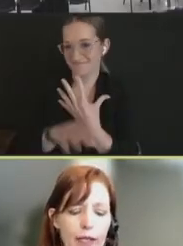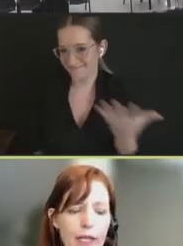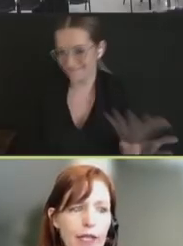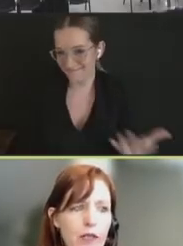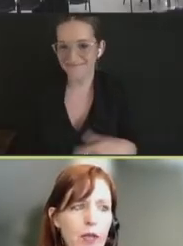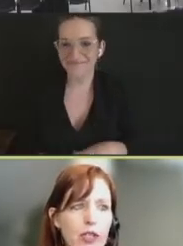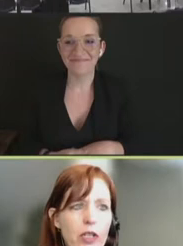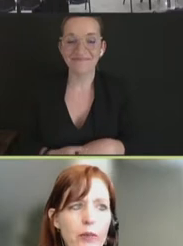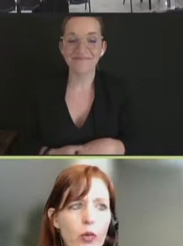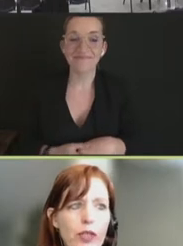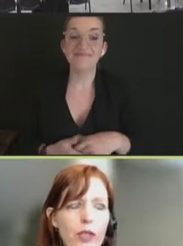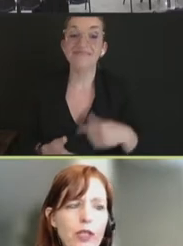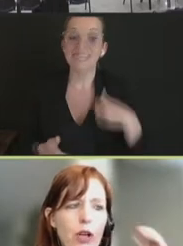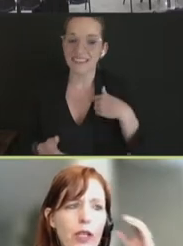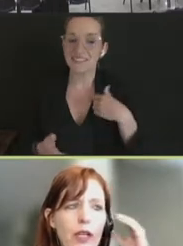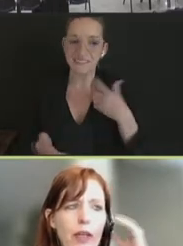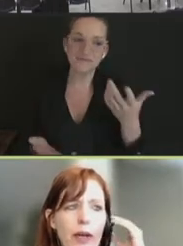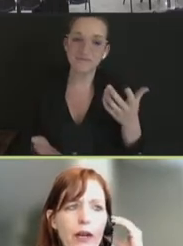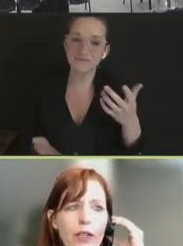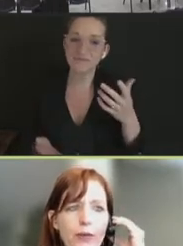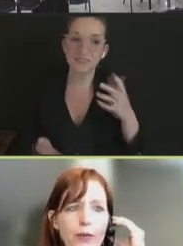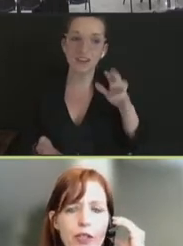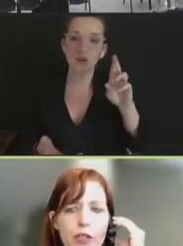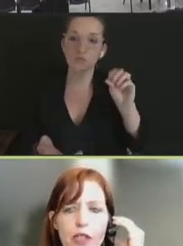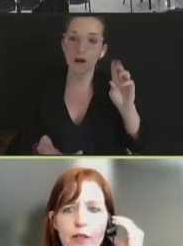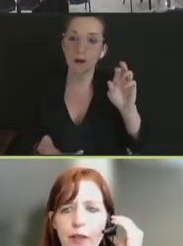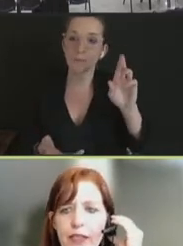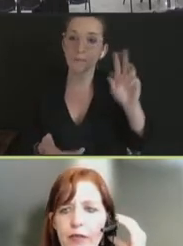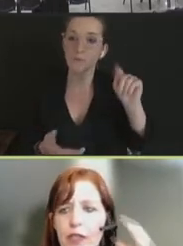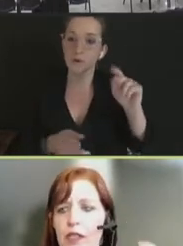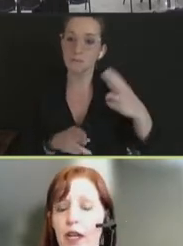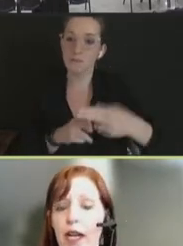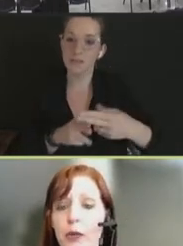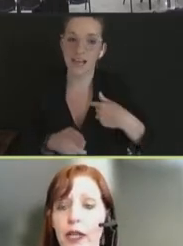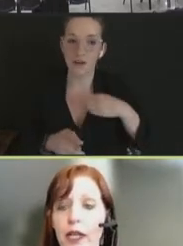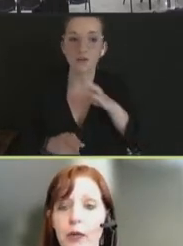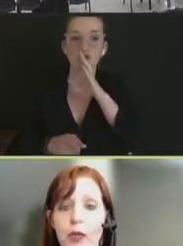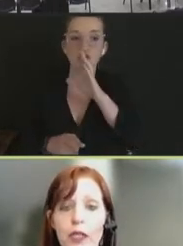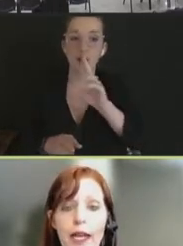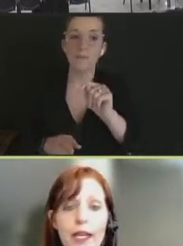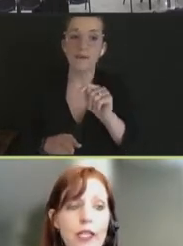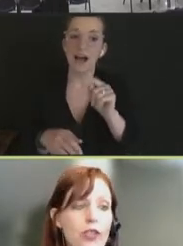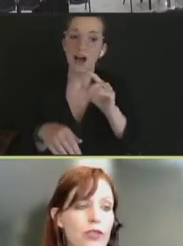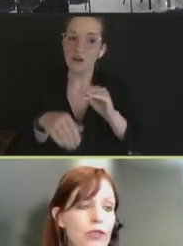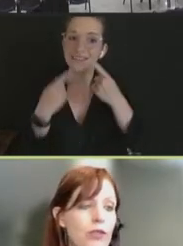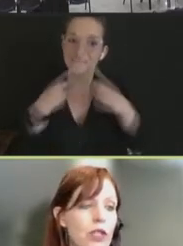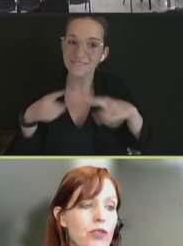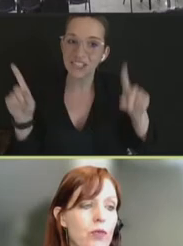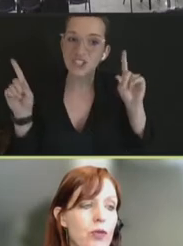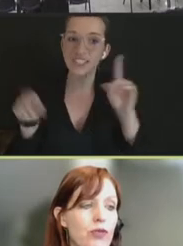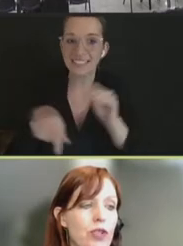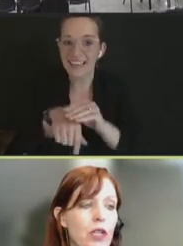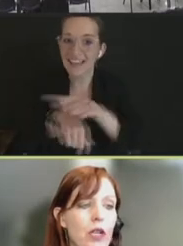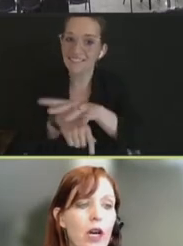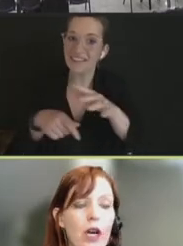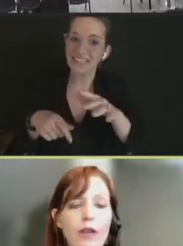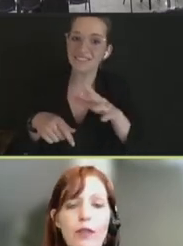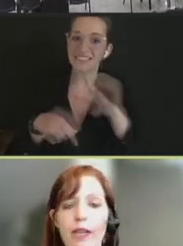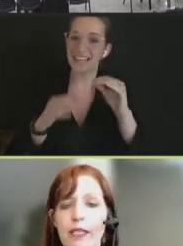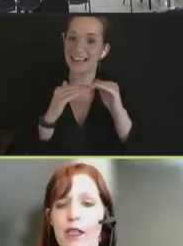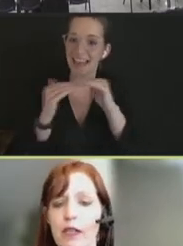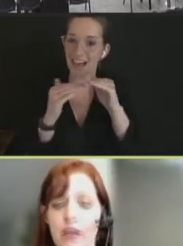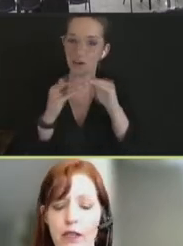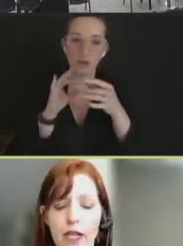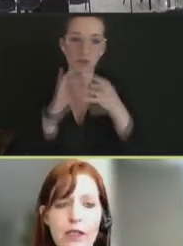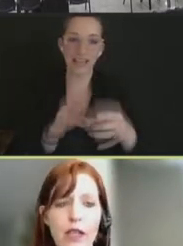And as mentioned, I'm going to be talking about efficiency, effectiveness, and equity related to distribution of